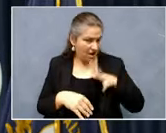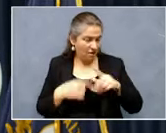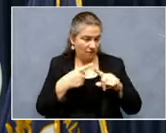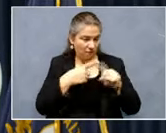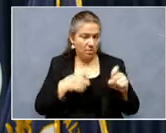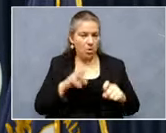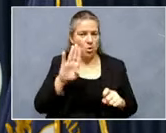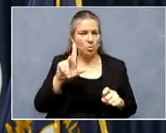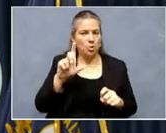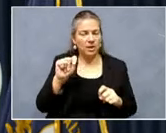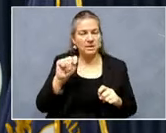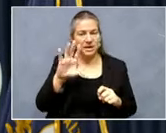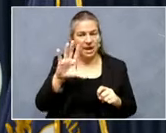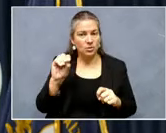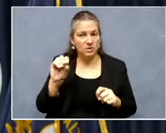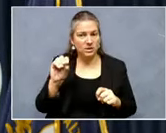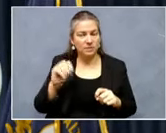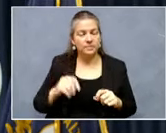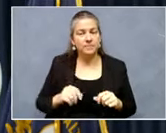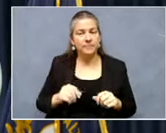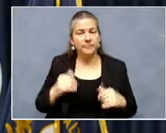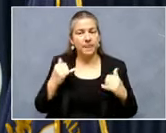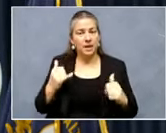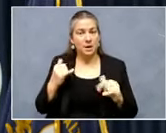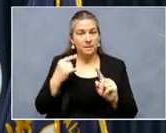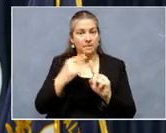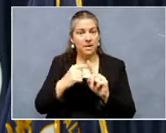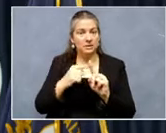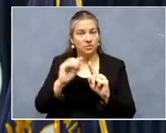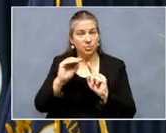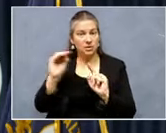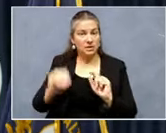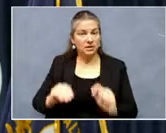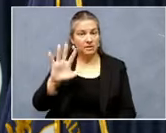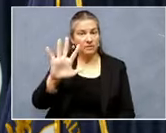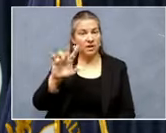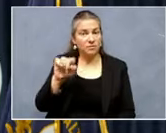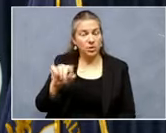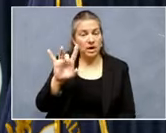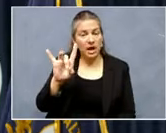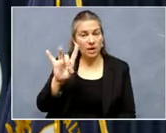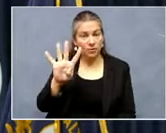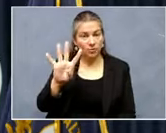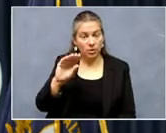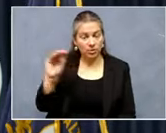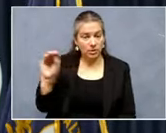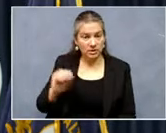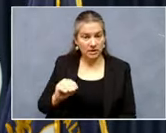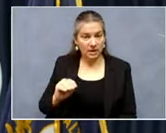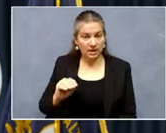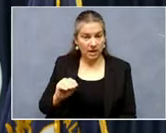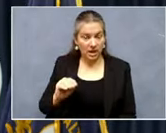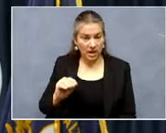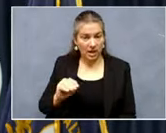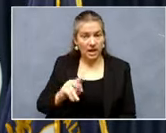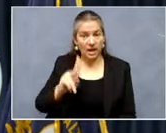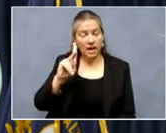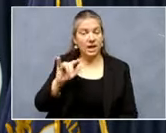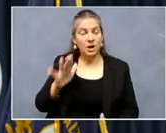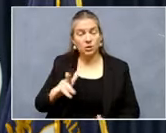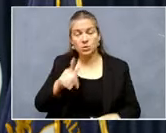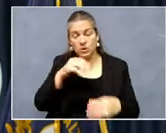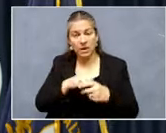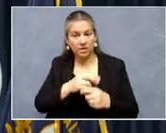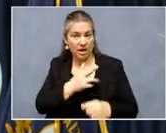Our current positivity rate, 5.84%. Kentuckians currently hospitalized,